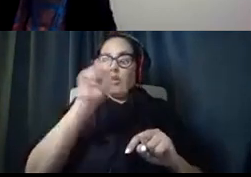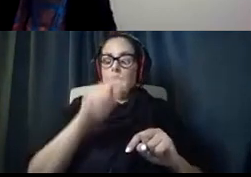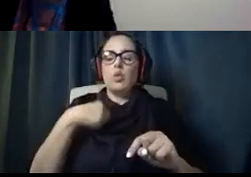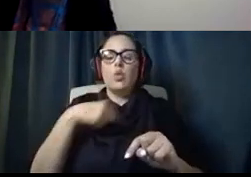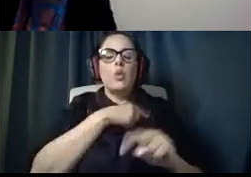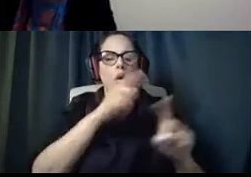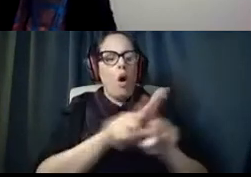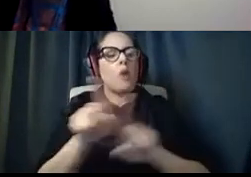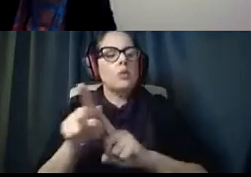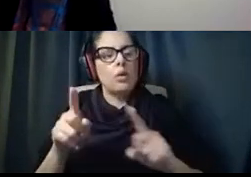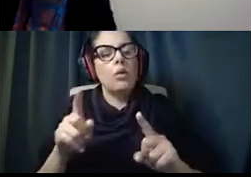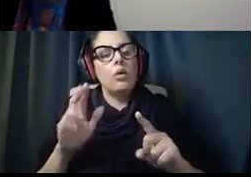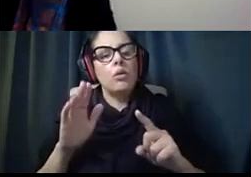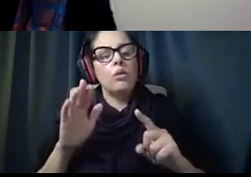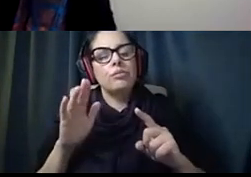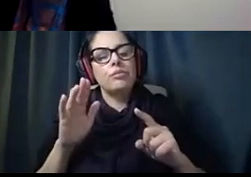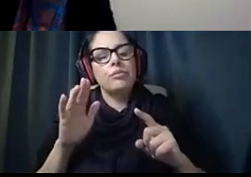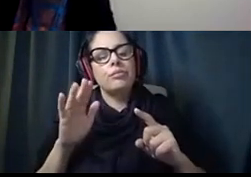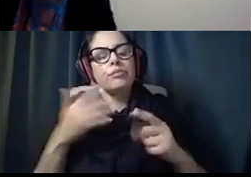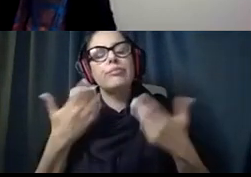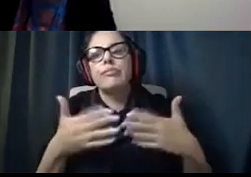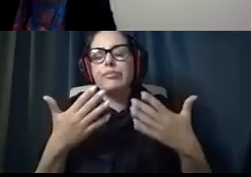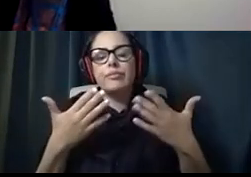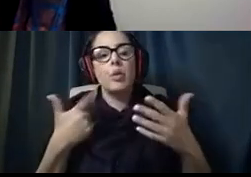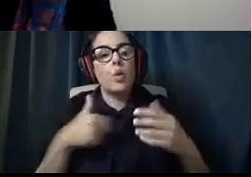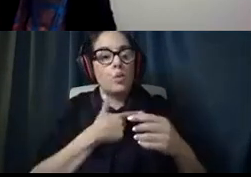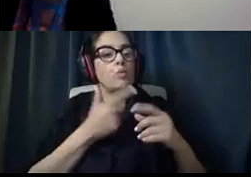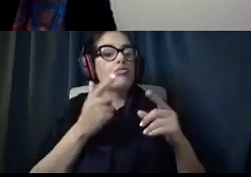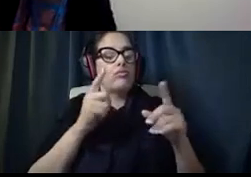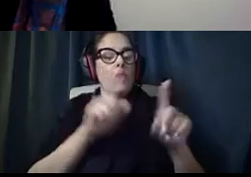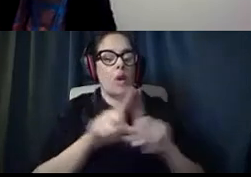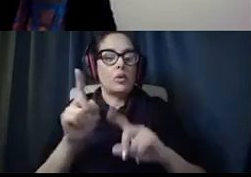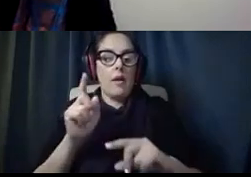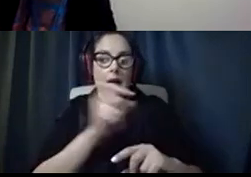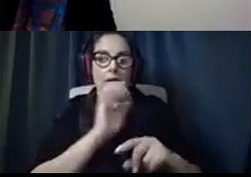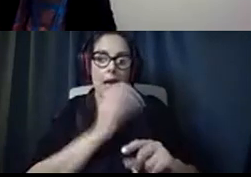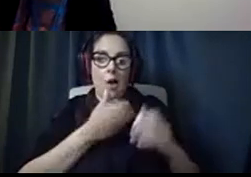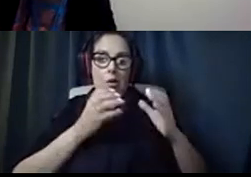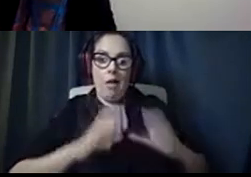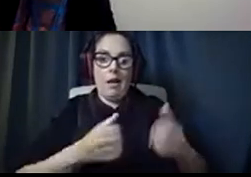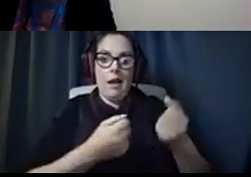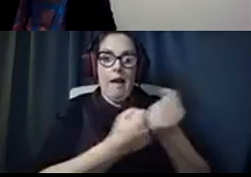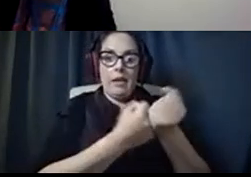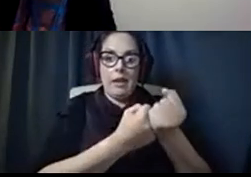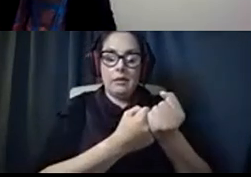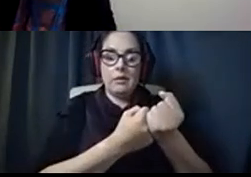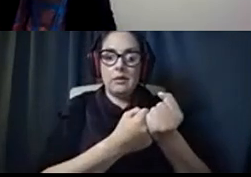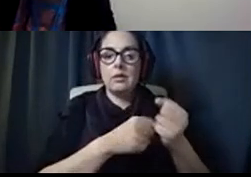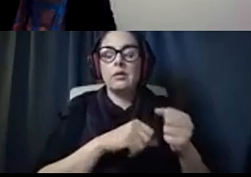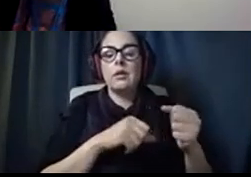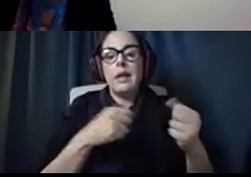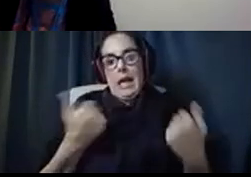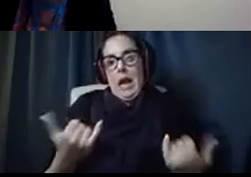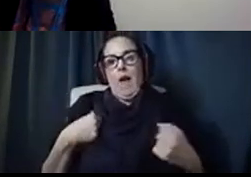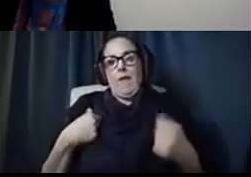ask our client advocates. We have two now